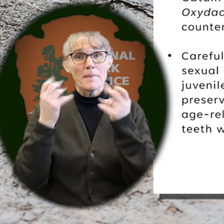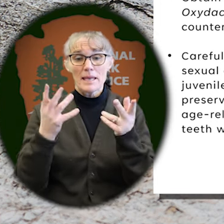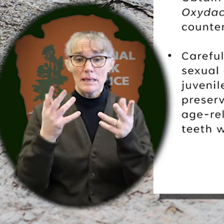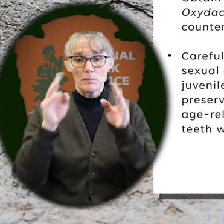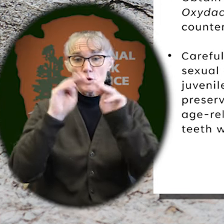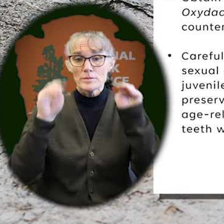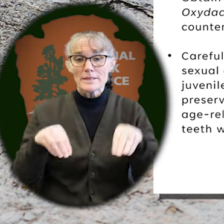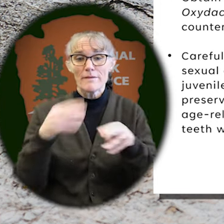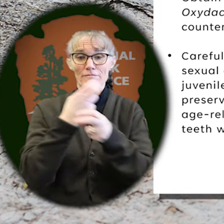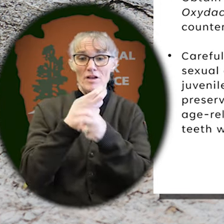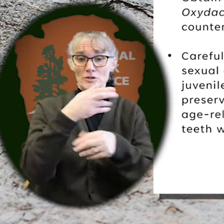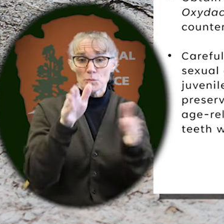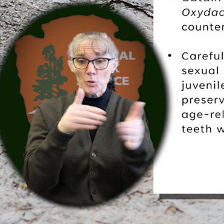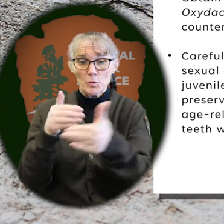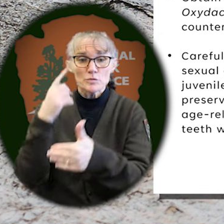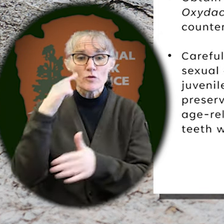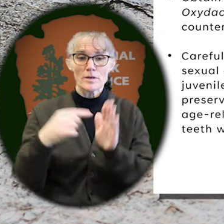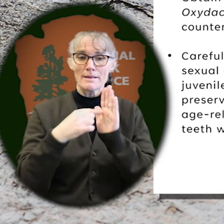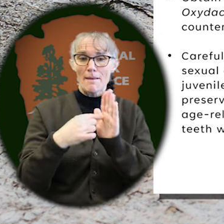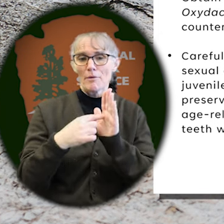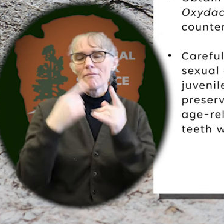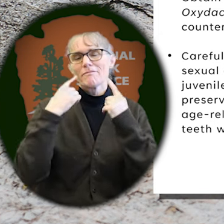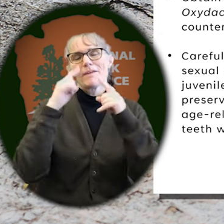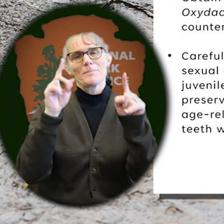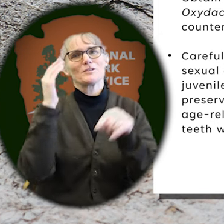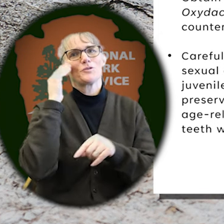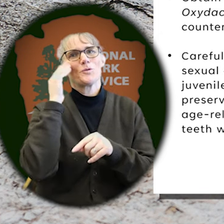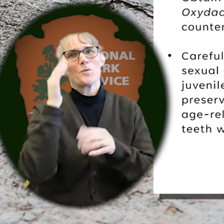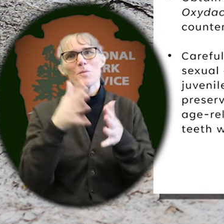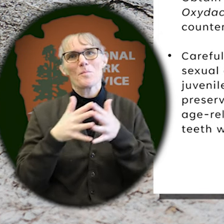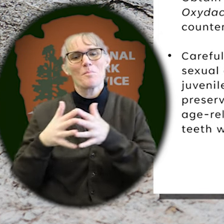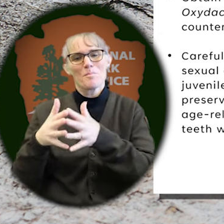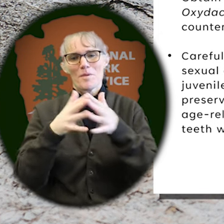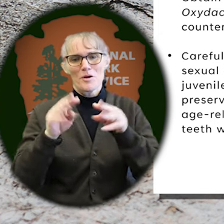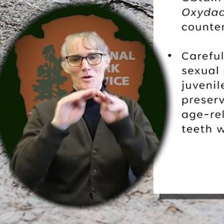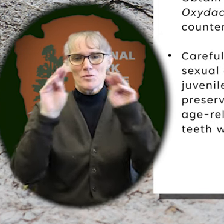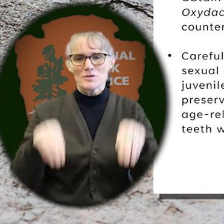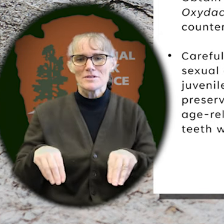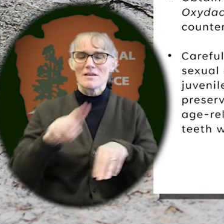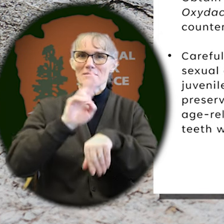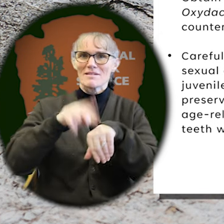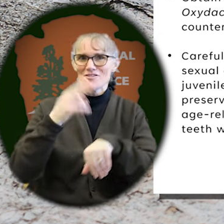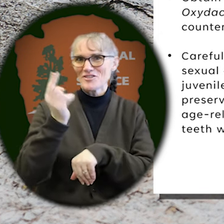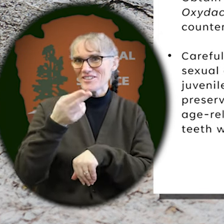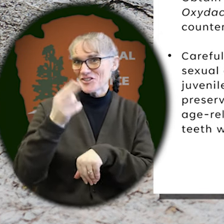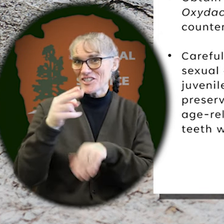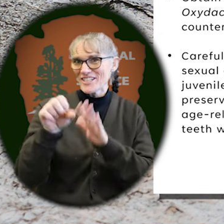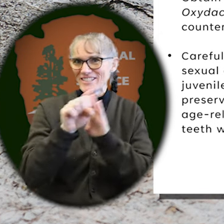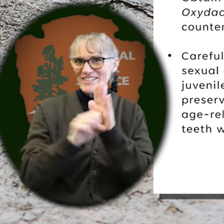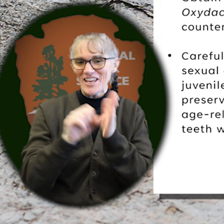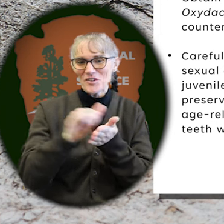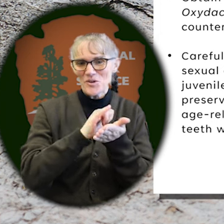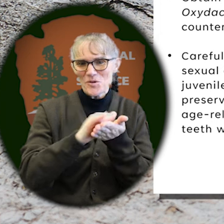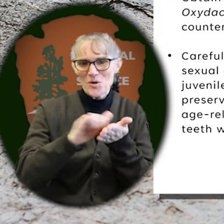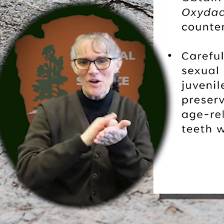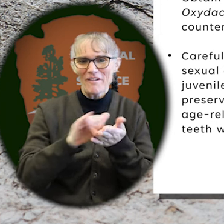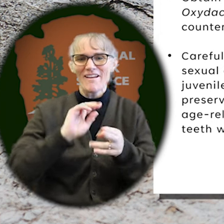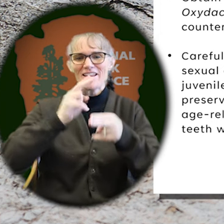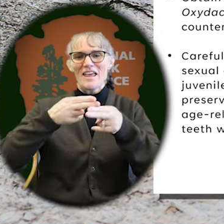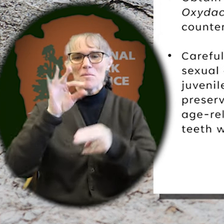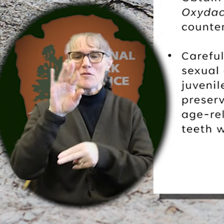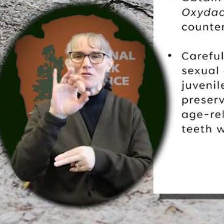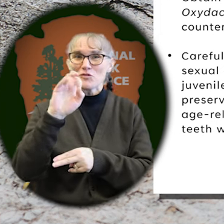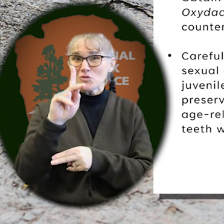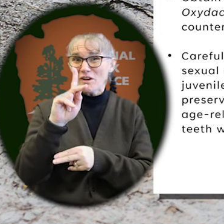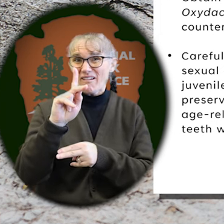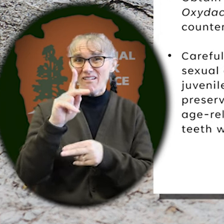many museum collections, like for example, the very famous one and the American Museum of Natural History in New York,